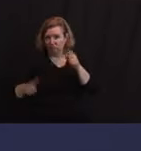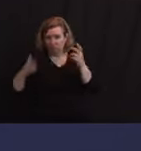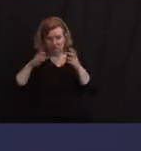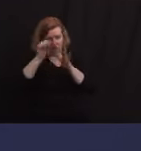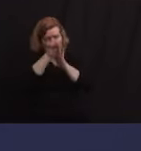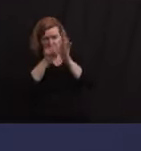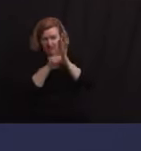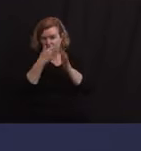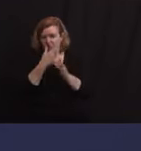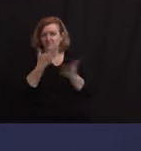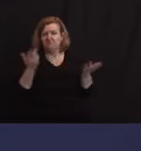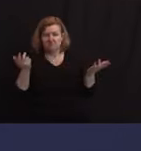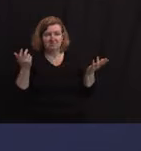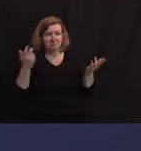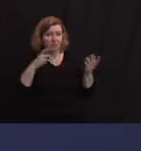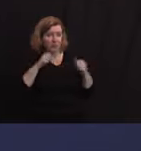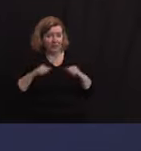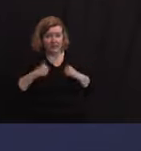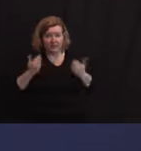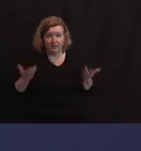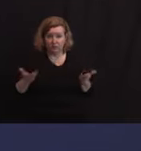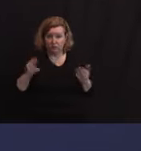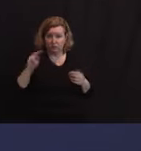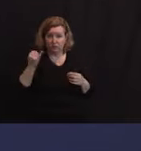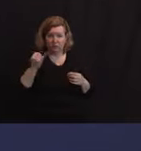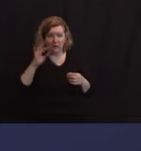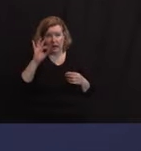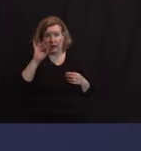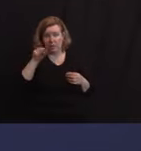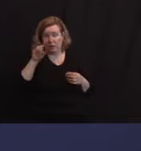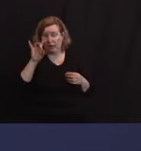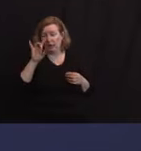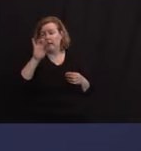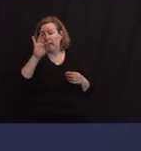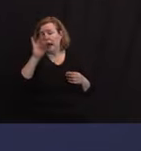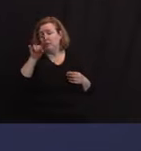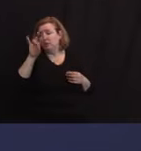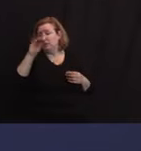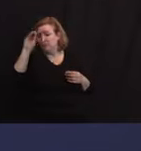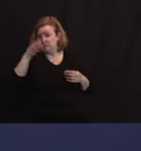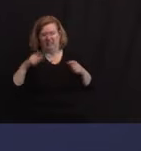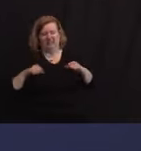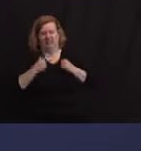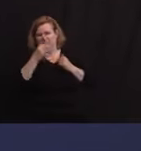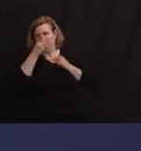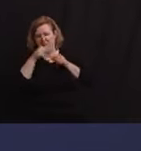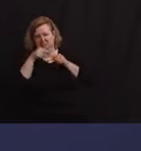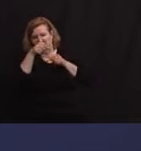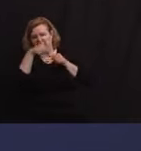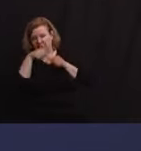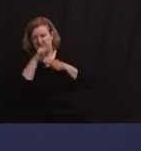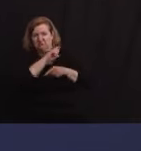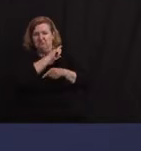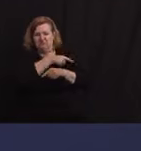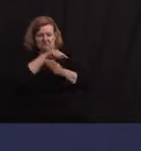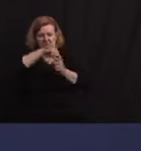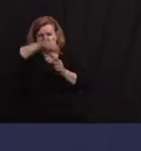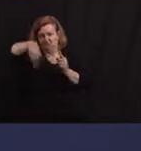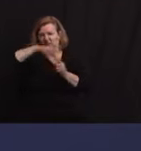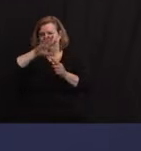.7% of folks live within five miles of a vaccine site. up to 814 locations.